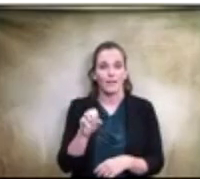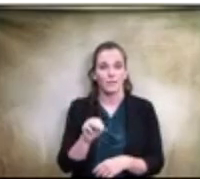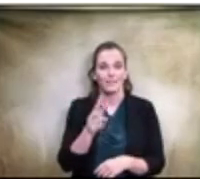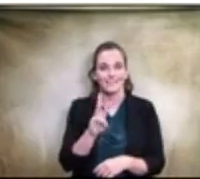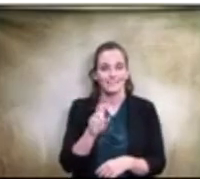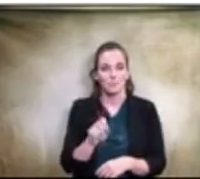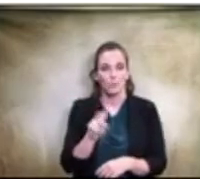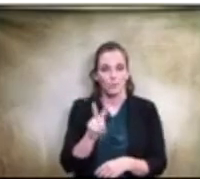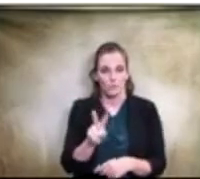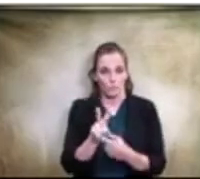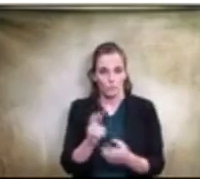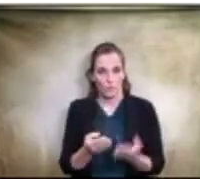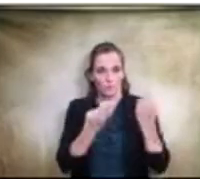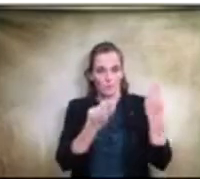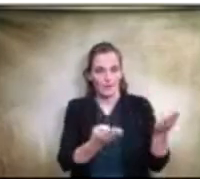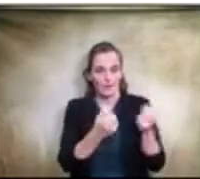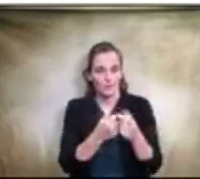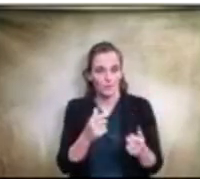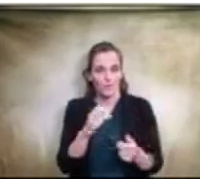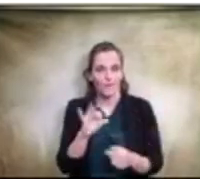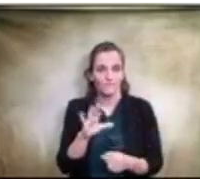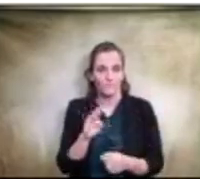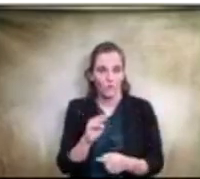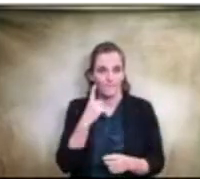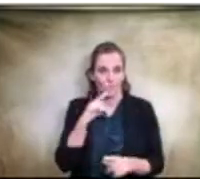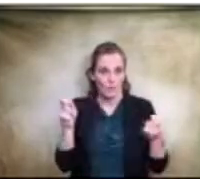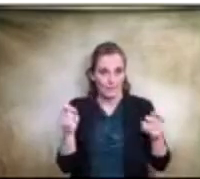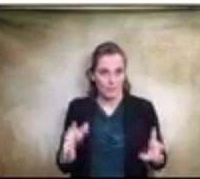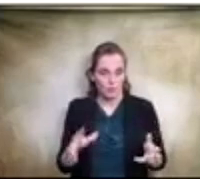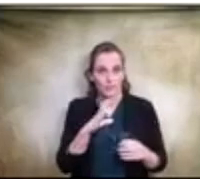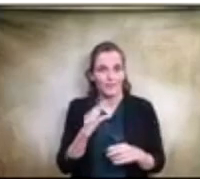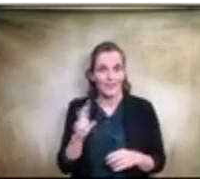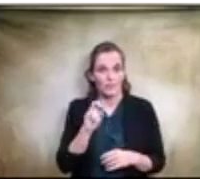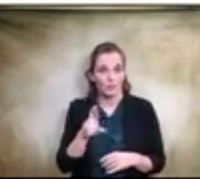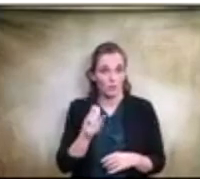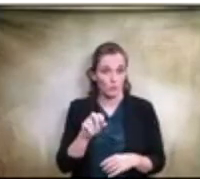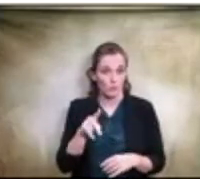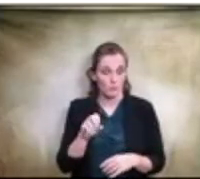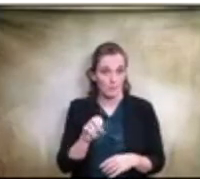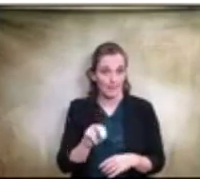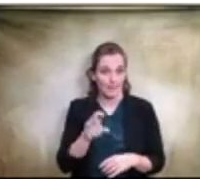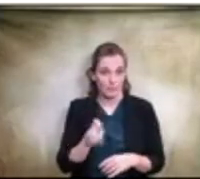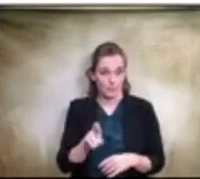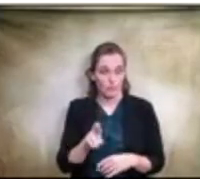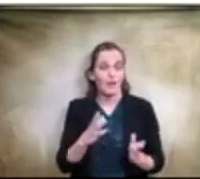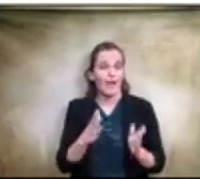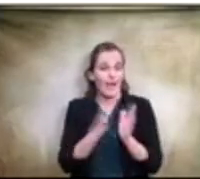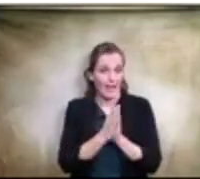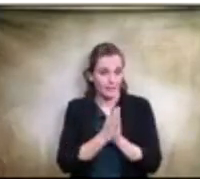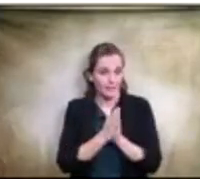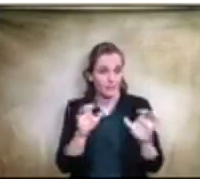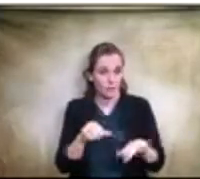administration, Dr. Spencer, to have a 6.2 pull.